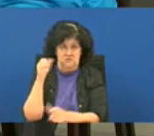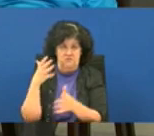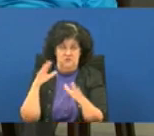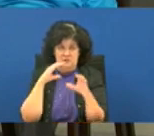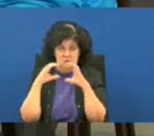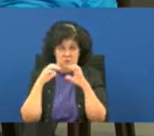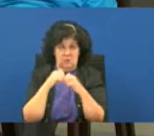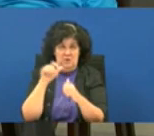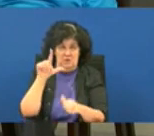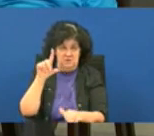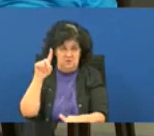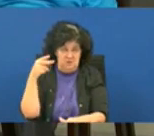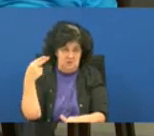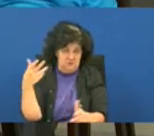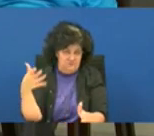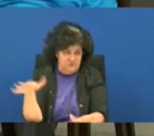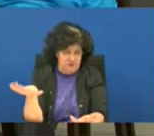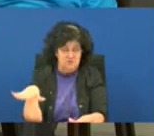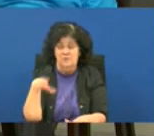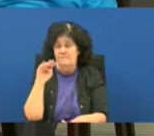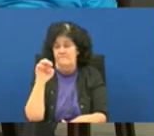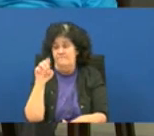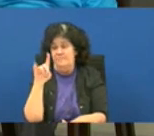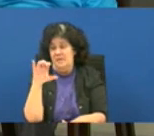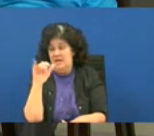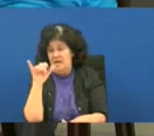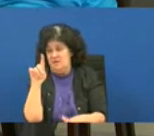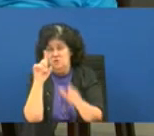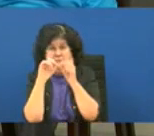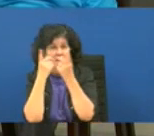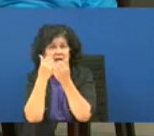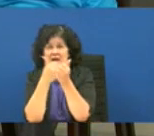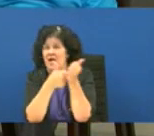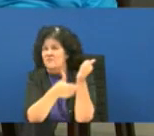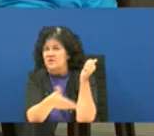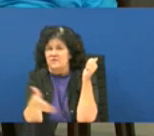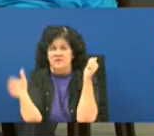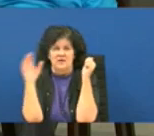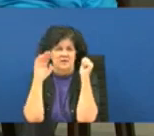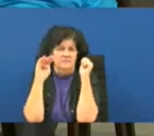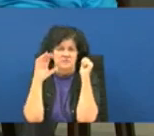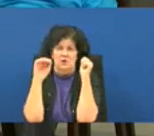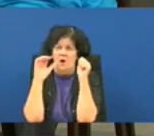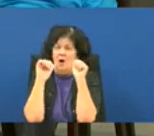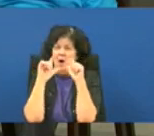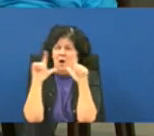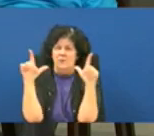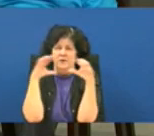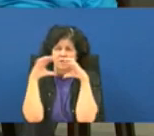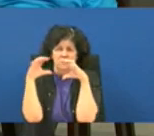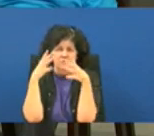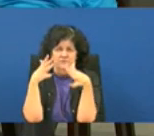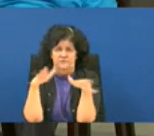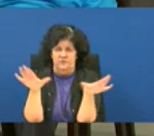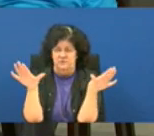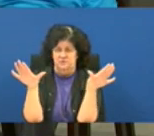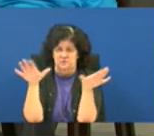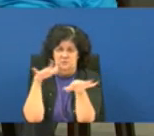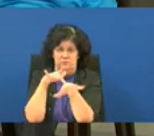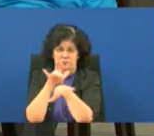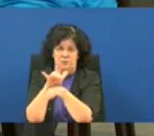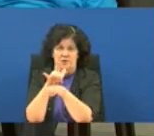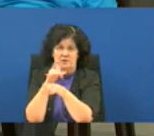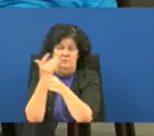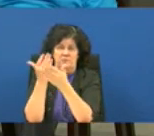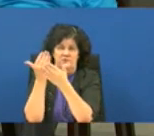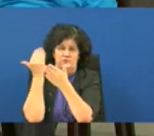with louisian department of health the medicaid departments everything even the mcos we had all of these conversations well in advance before